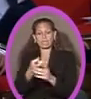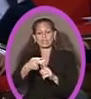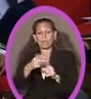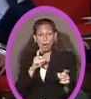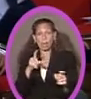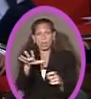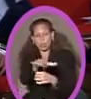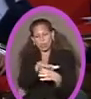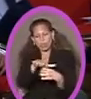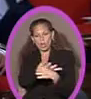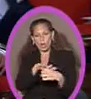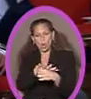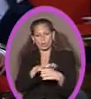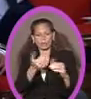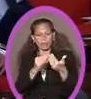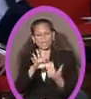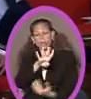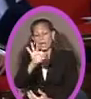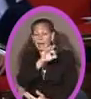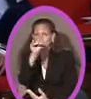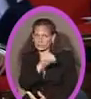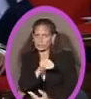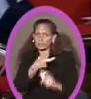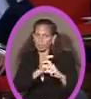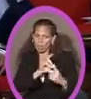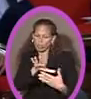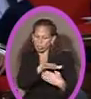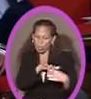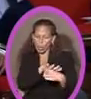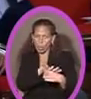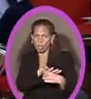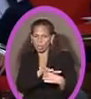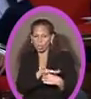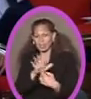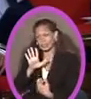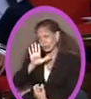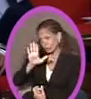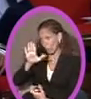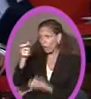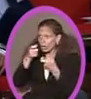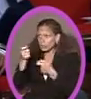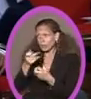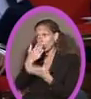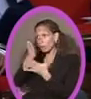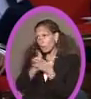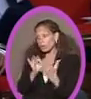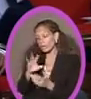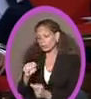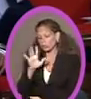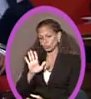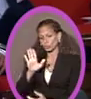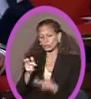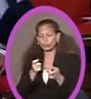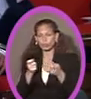local millage, 49%. That's under your control, at least a good portion of it is.